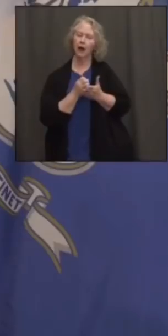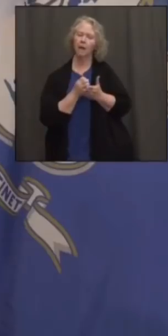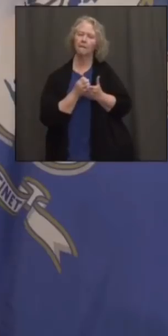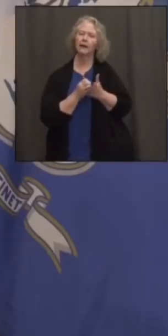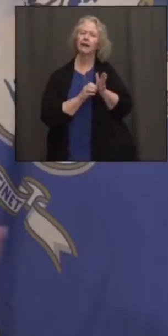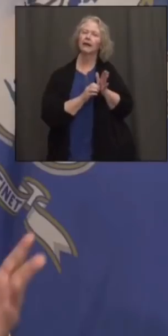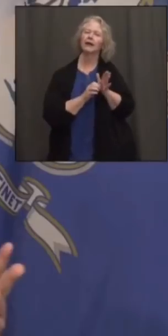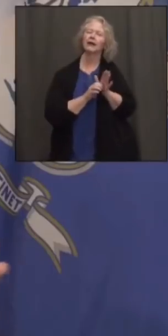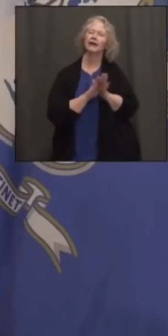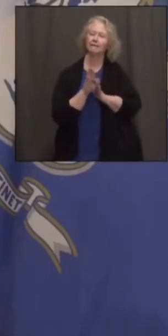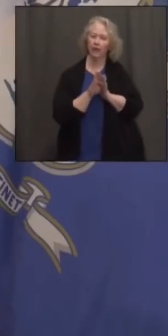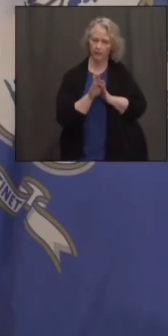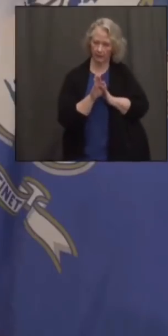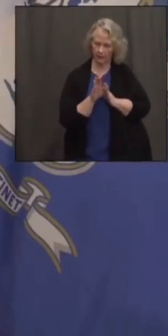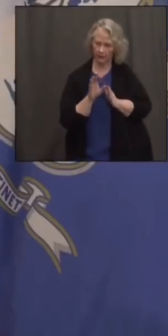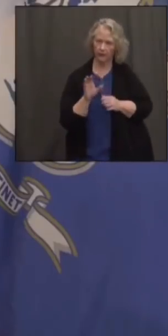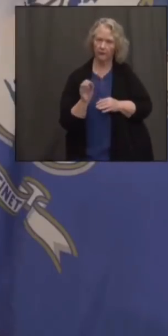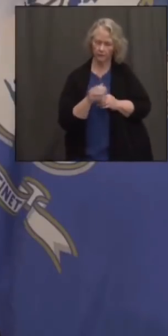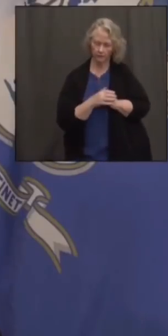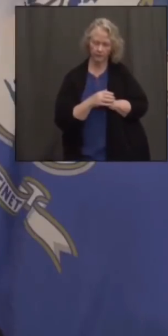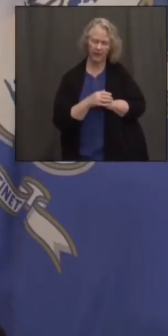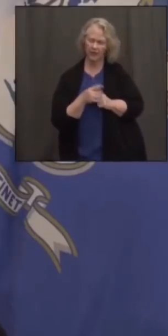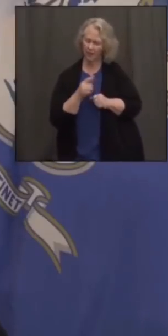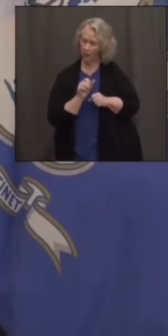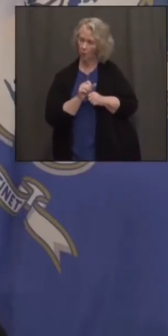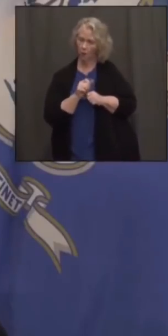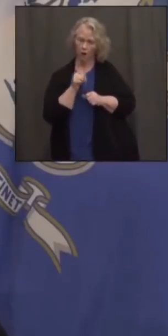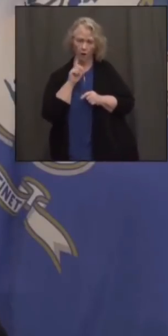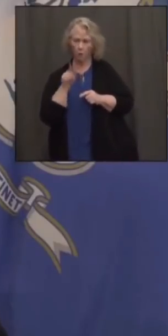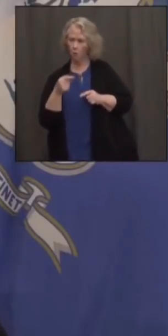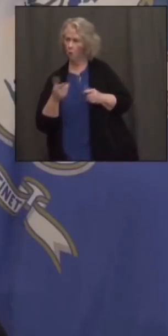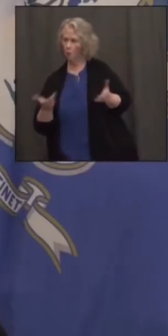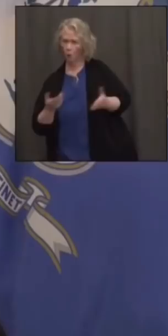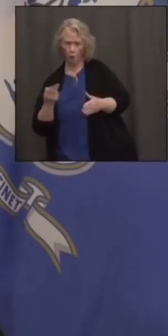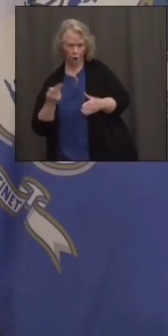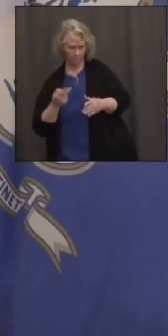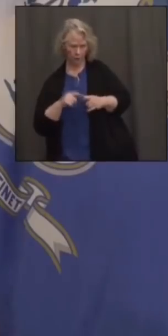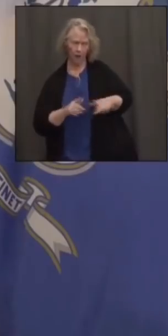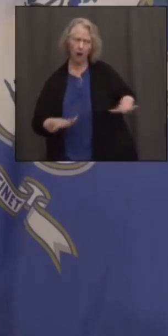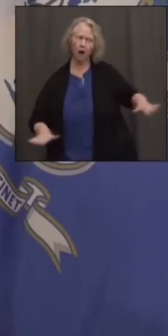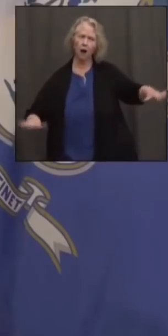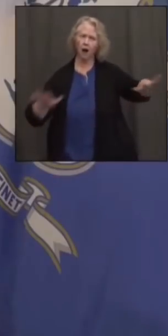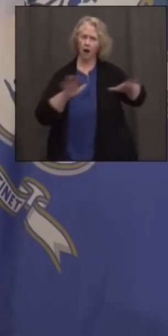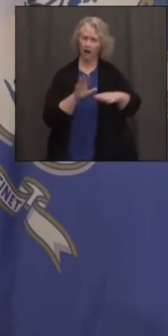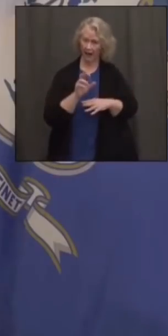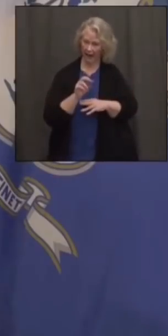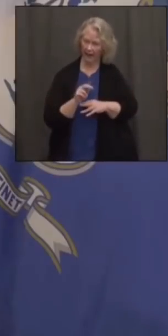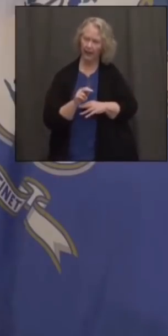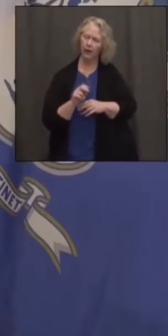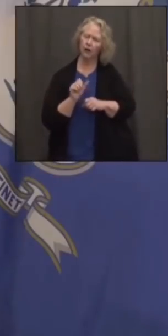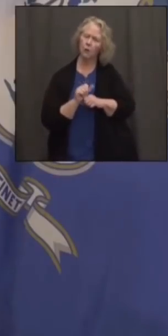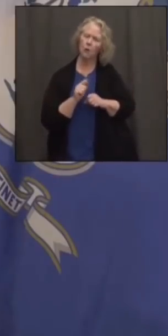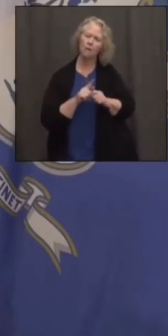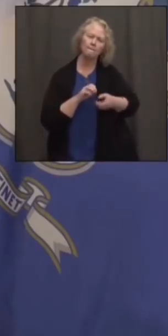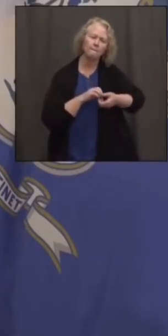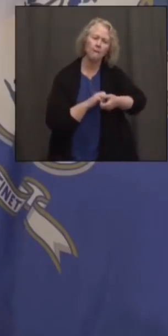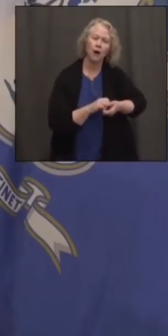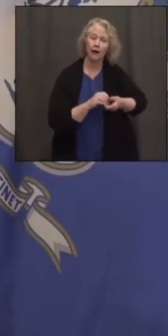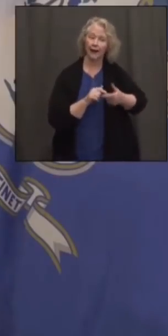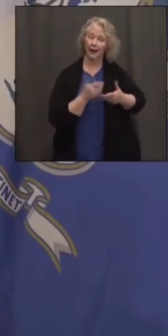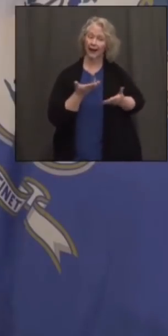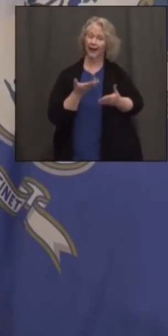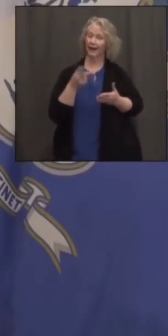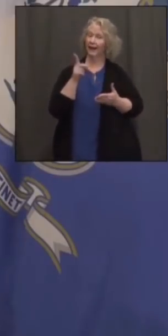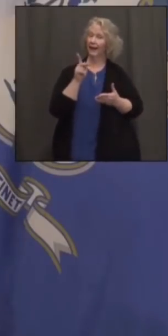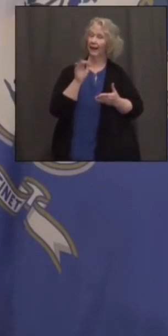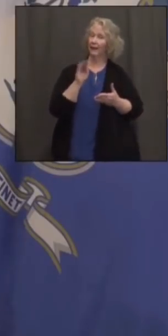do a lot more than Hartford. They work in underserved communities around the state. And it's going to be working with partners like Kim Hawkins